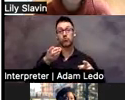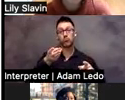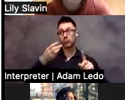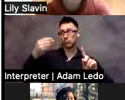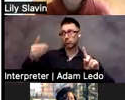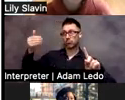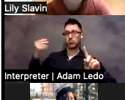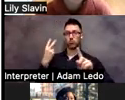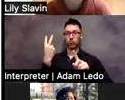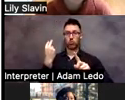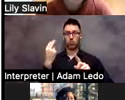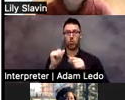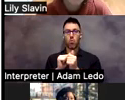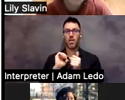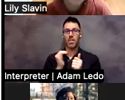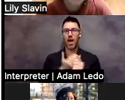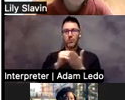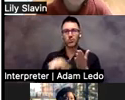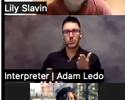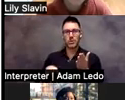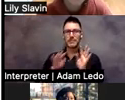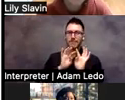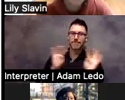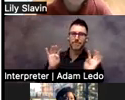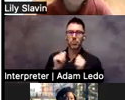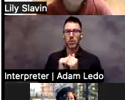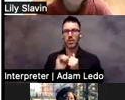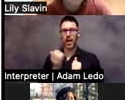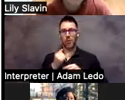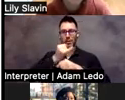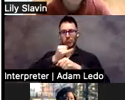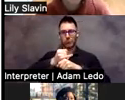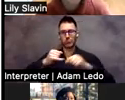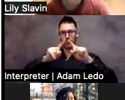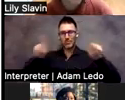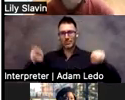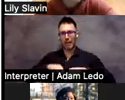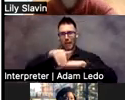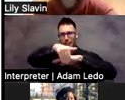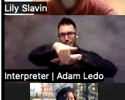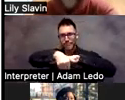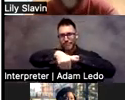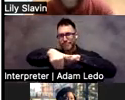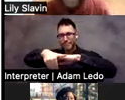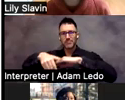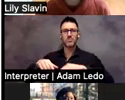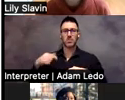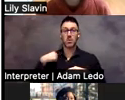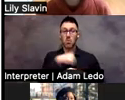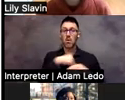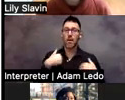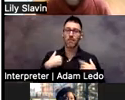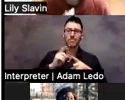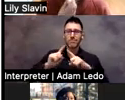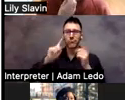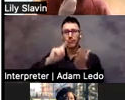all our students with the sign for our institute, because we were doing some research and we were giving equipment away to all the families.